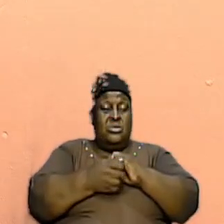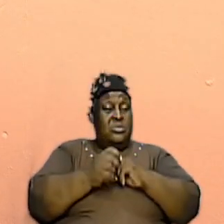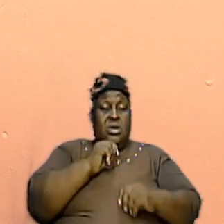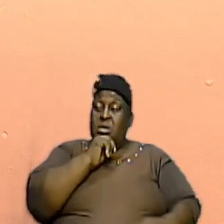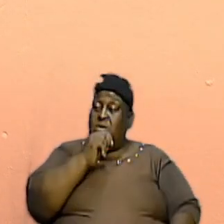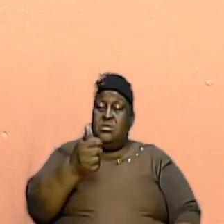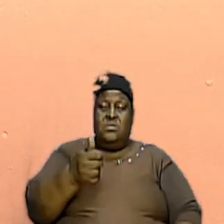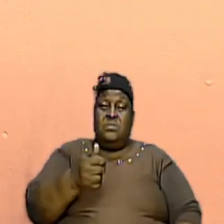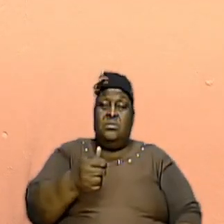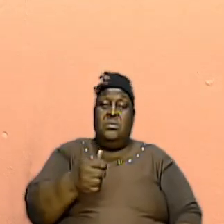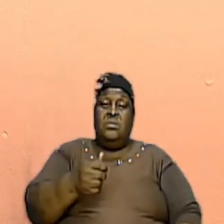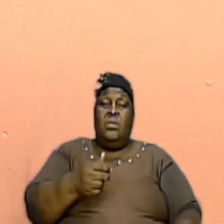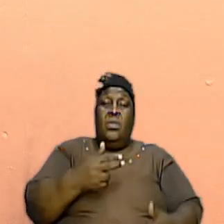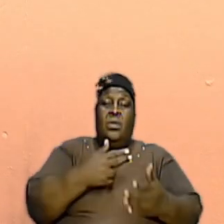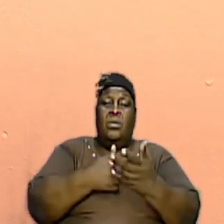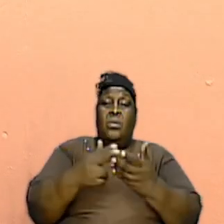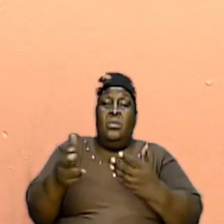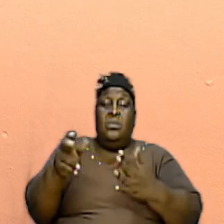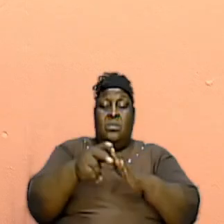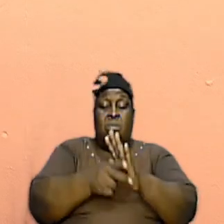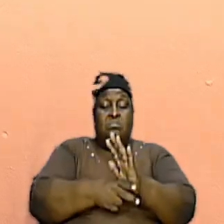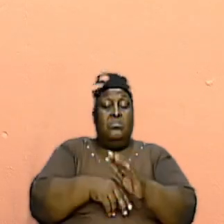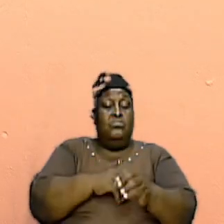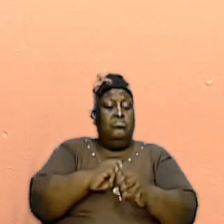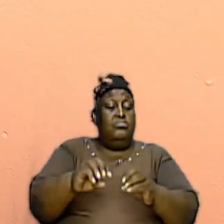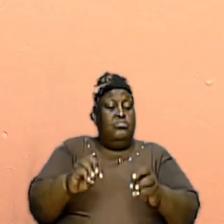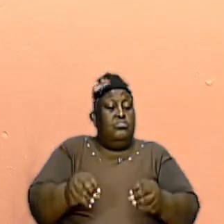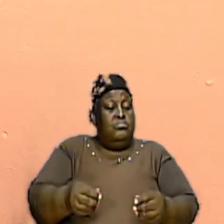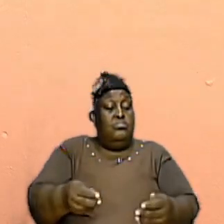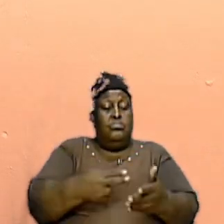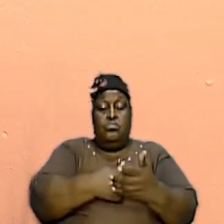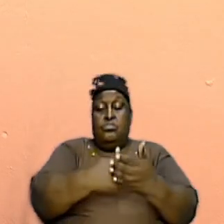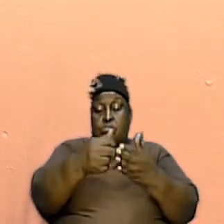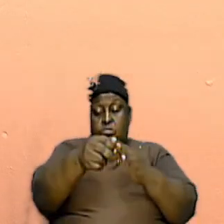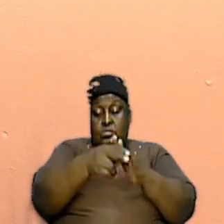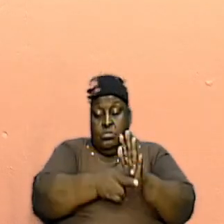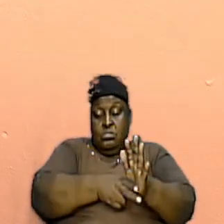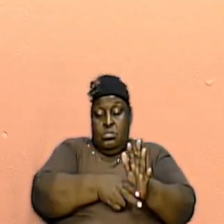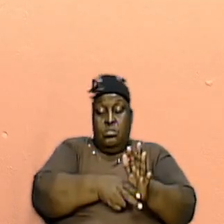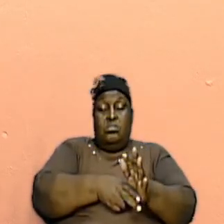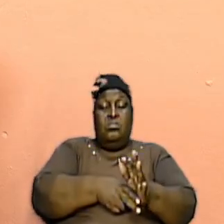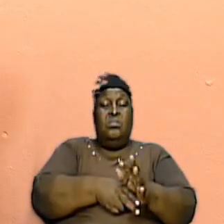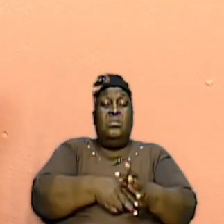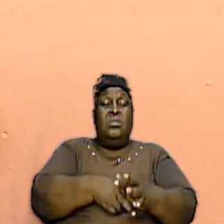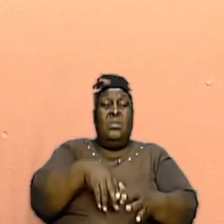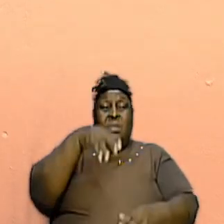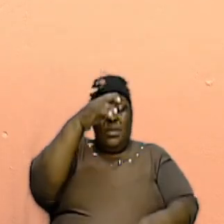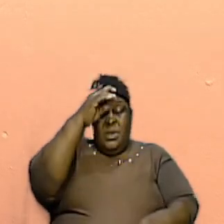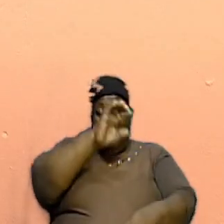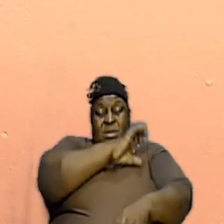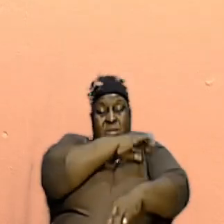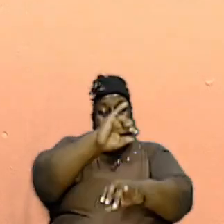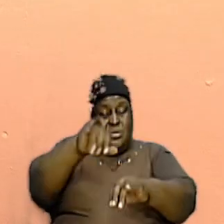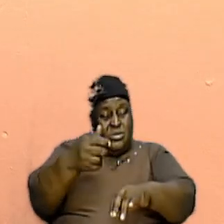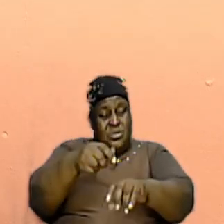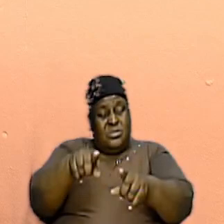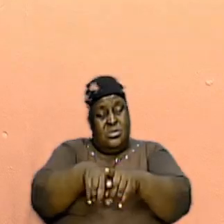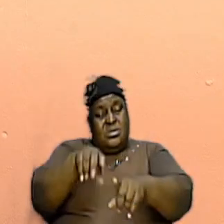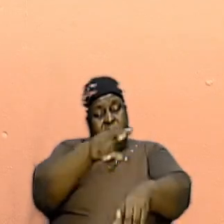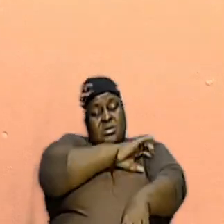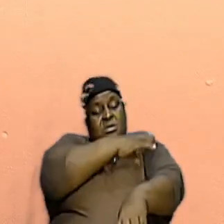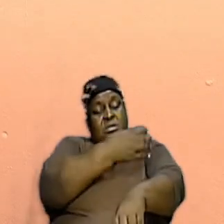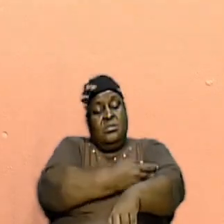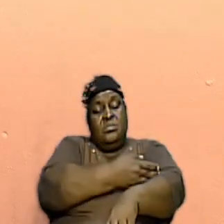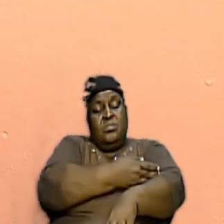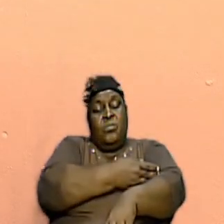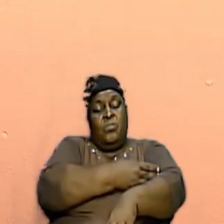does not diminish. His righteousness is just as powerful and His